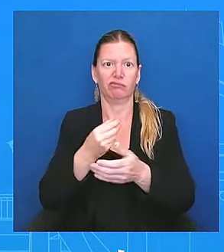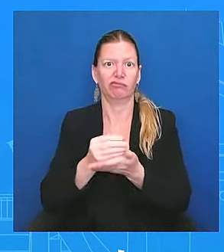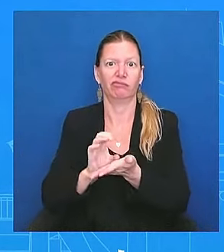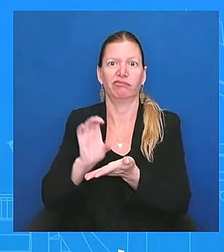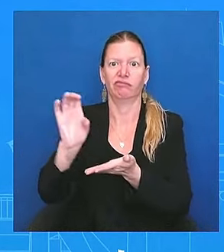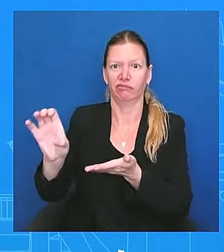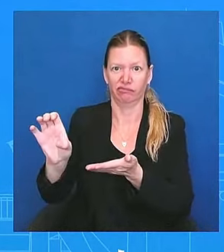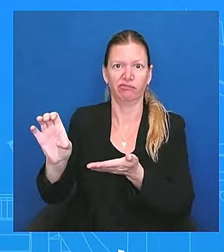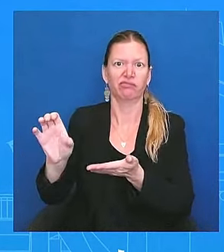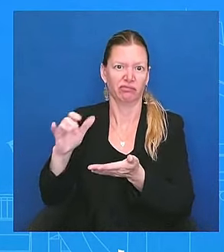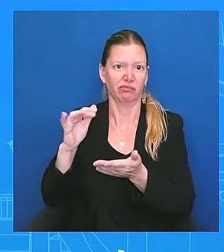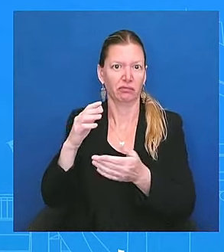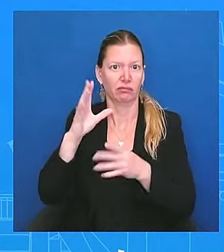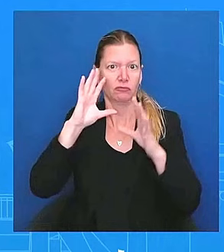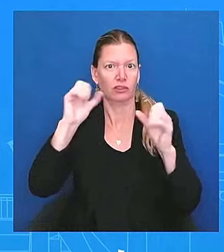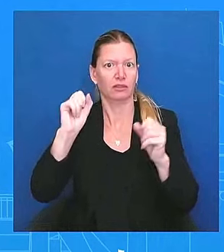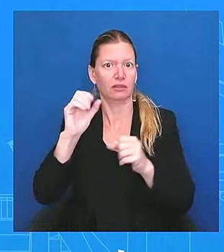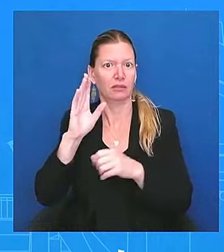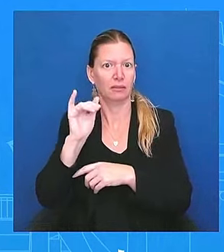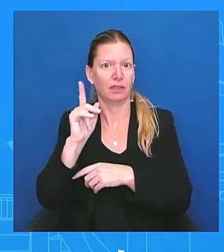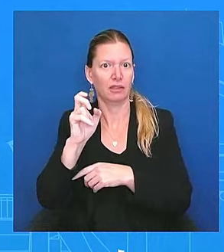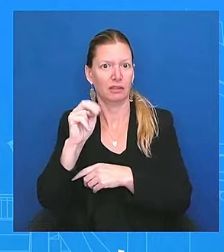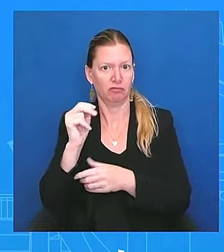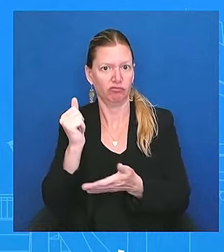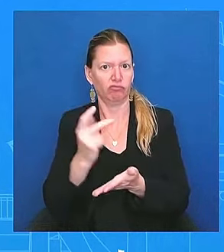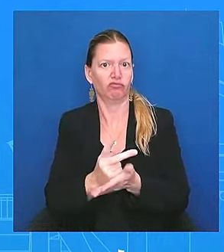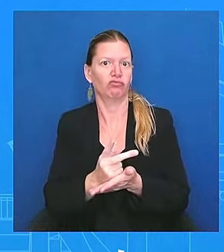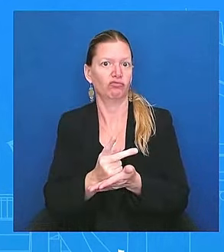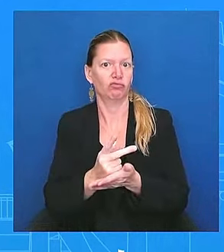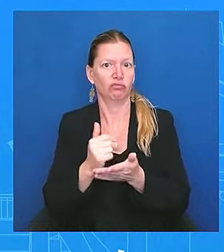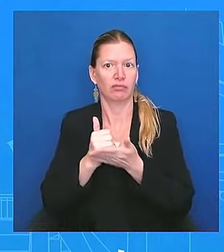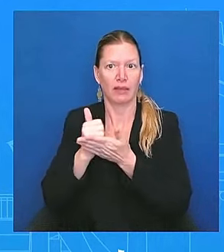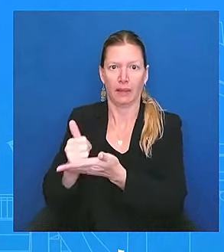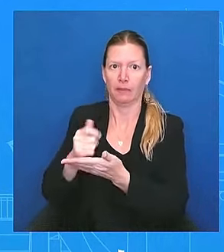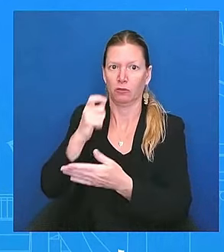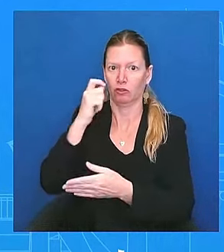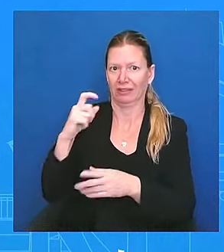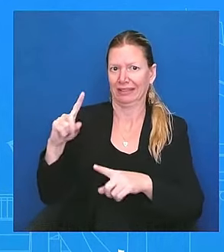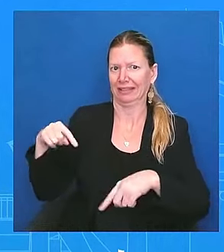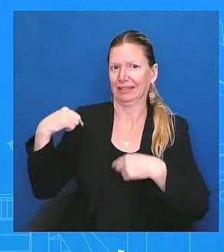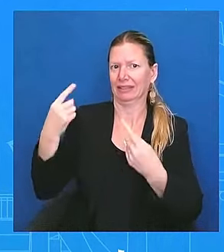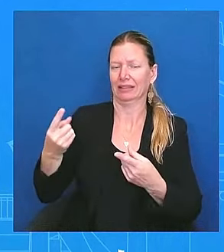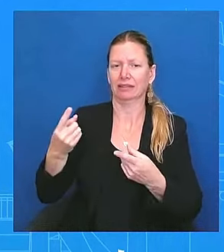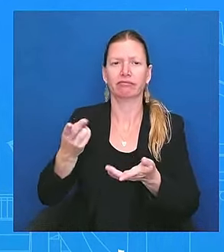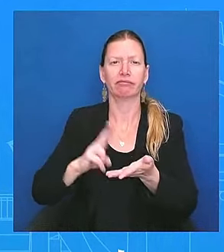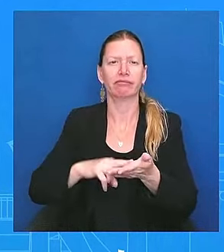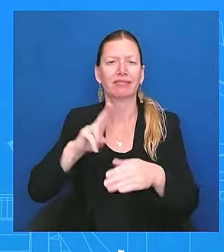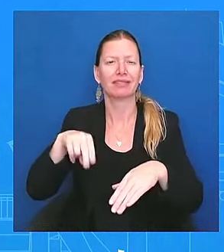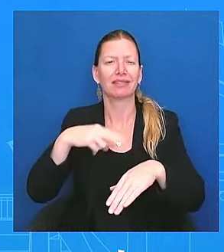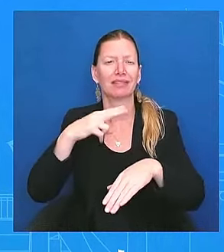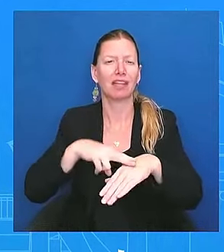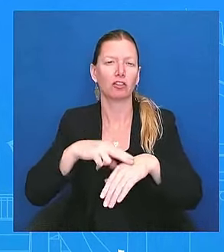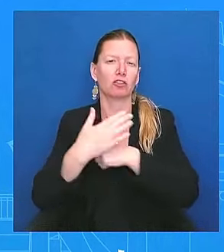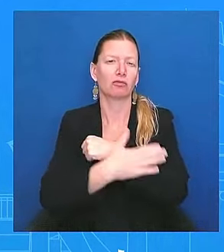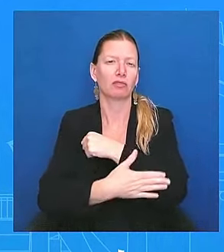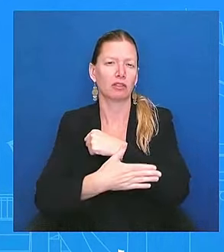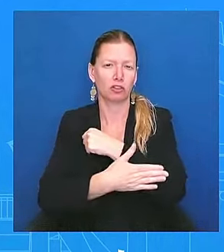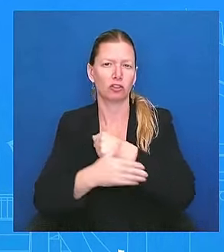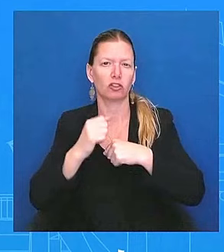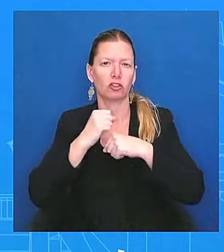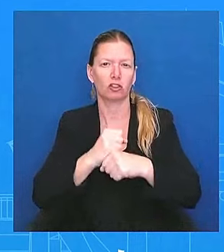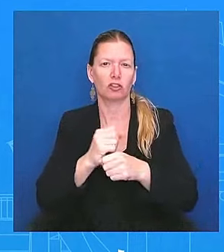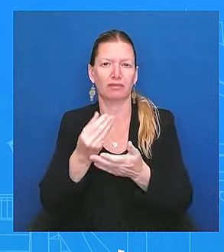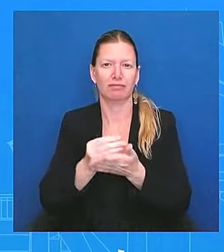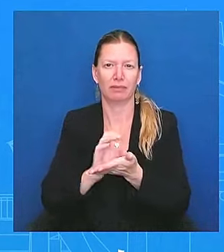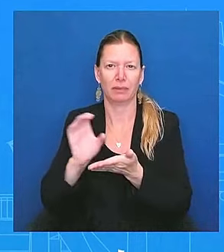he signed the national security supplemental in April. It includes missiles for Ukraine's air defense systems, ammunition for high